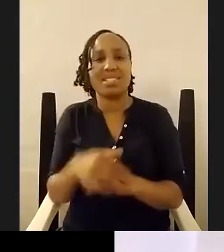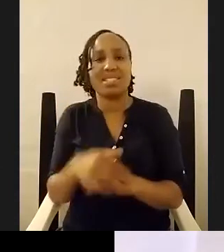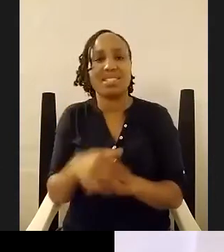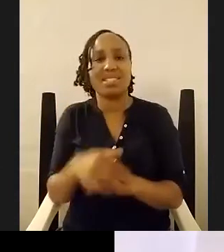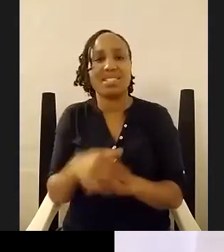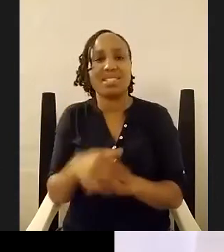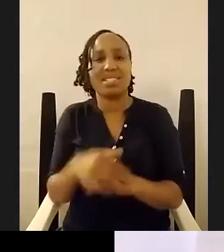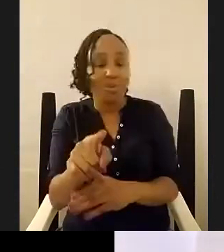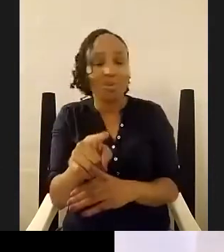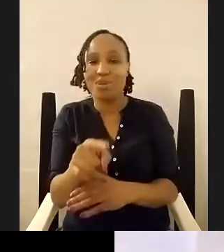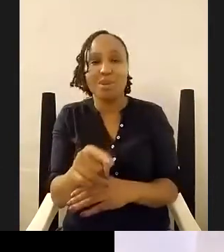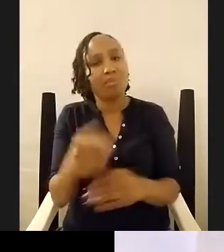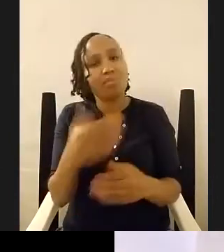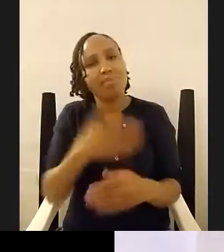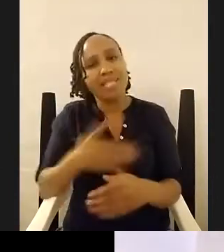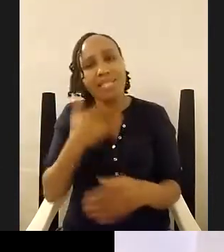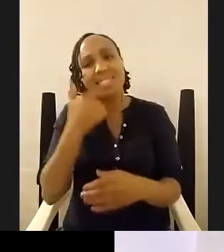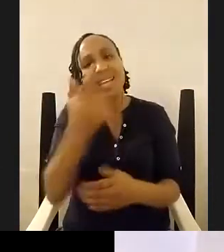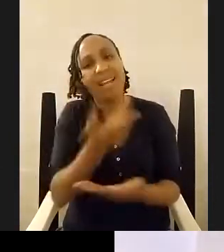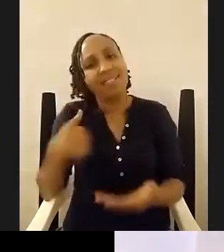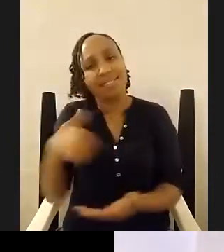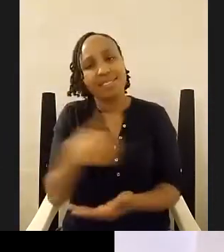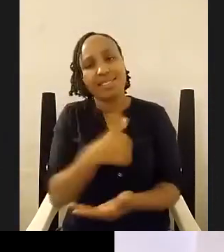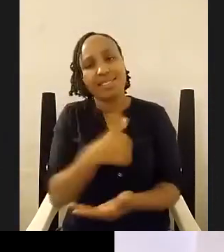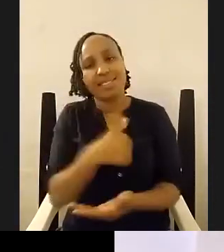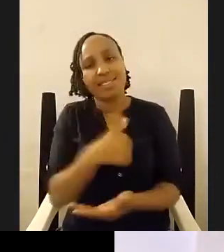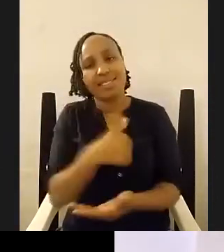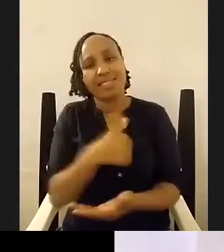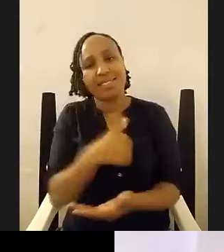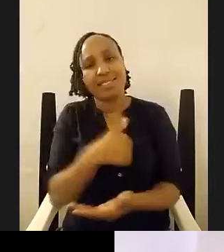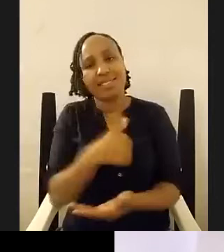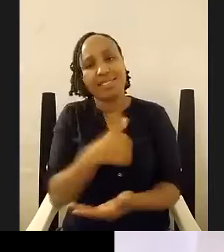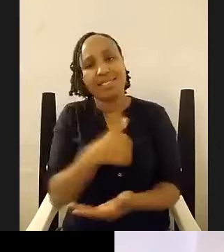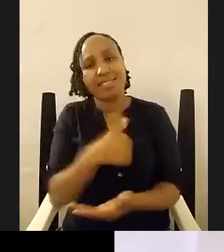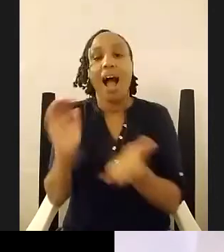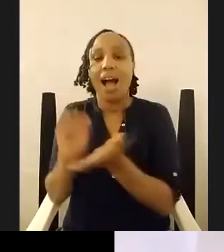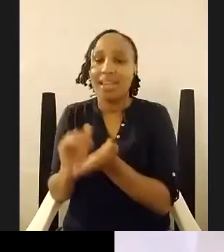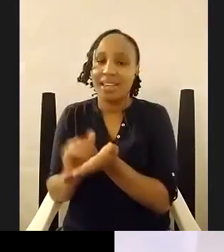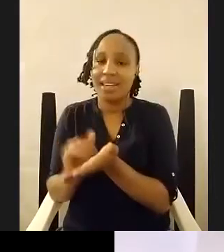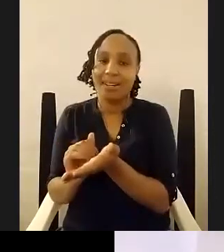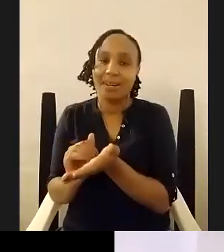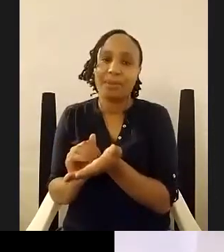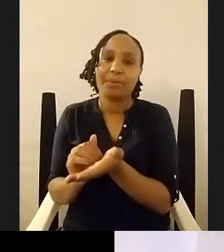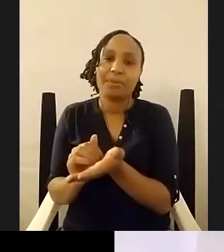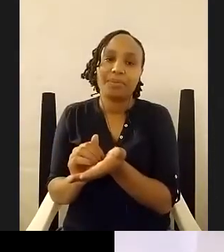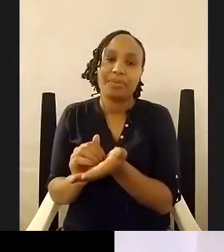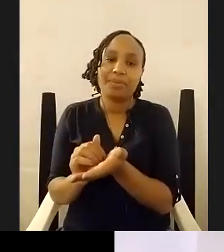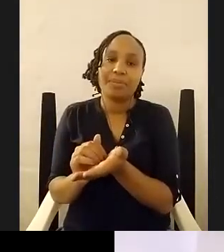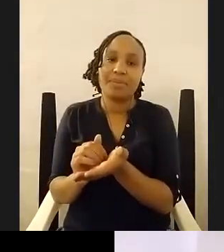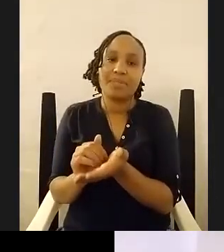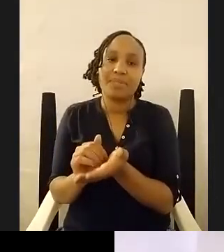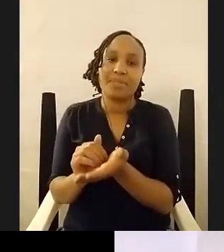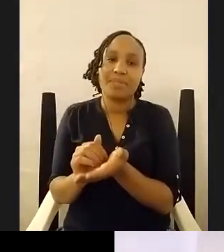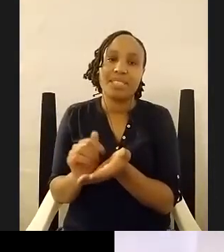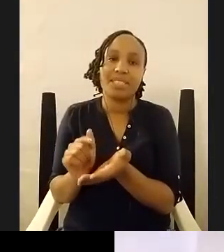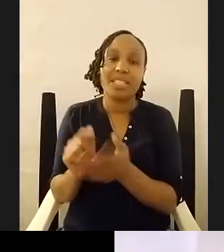so much no and and again and again um it's again it's it is an interesting question it's not something